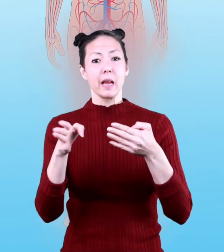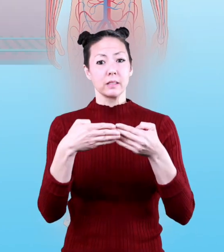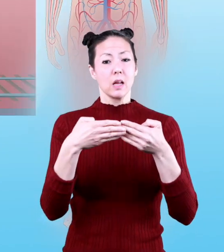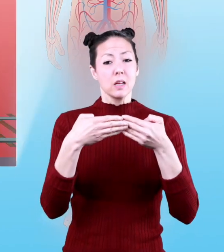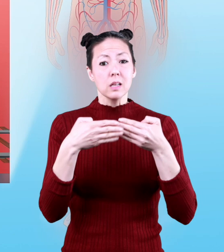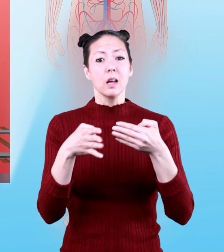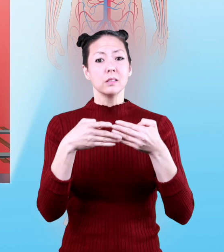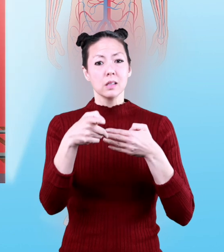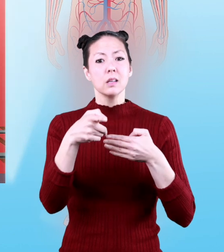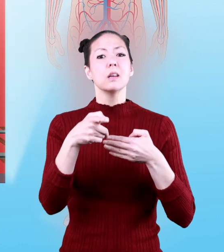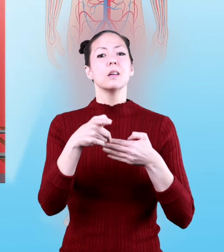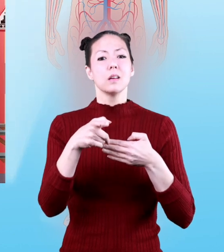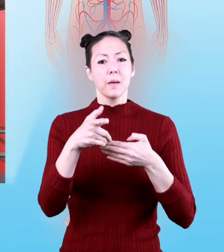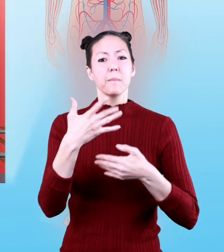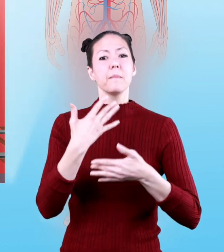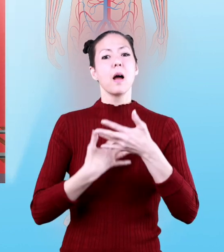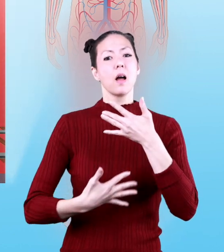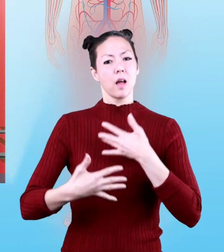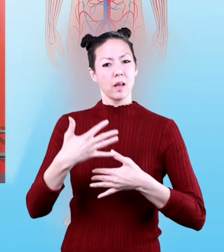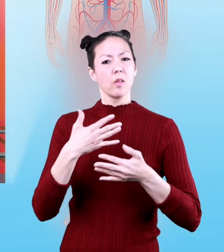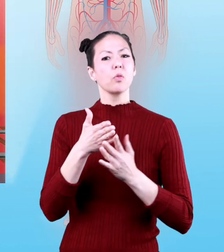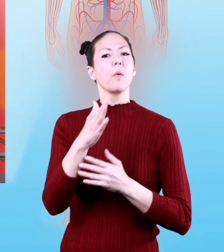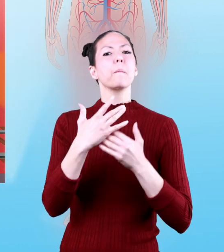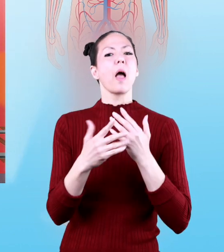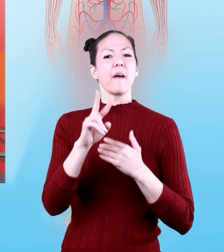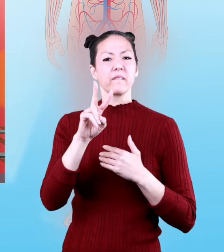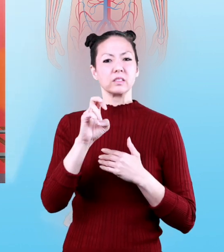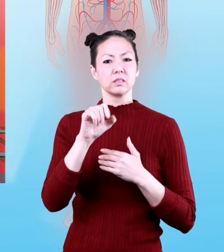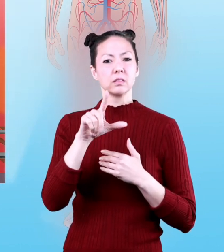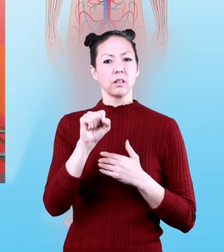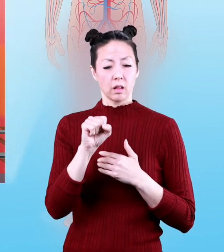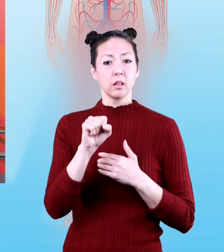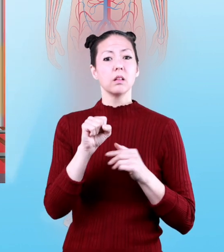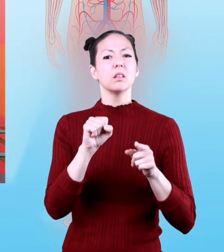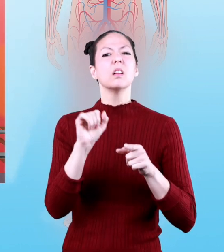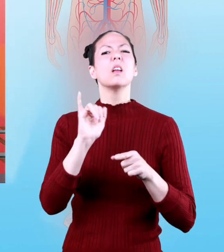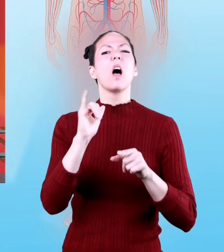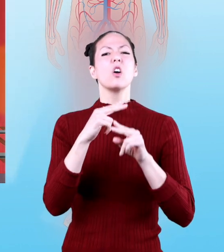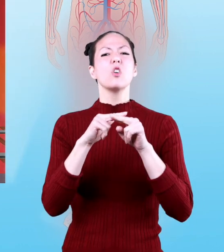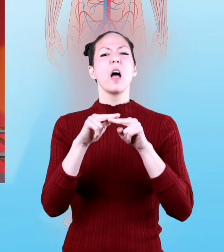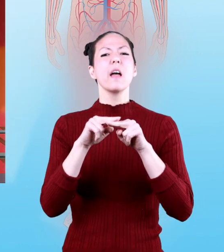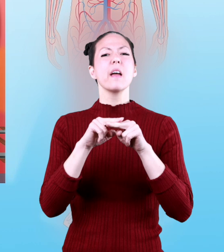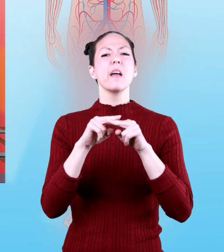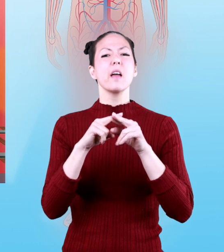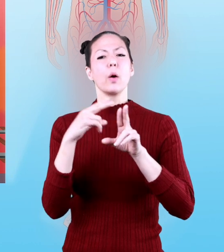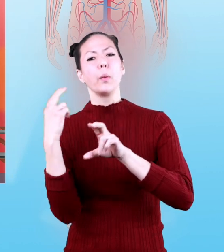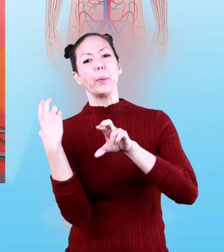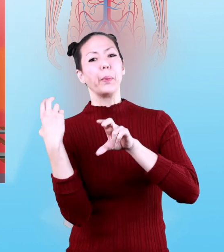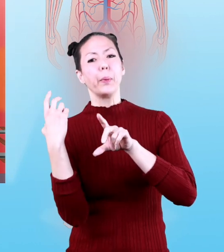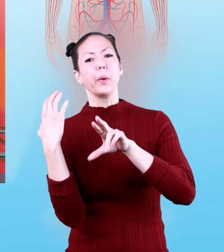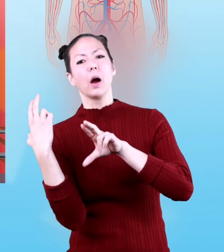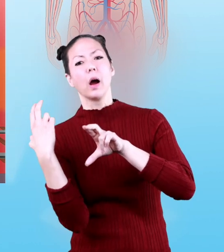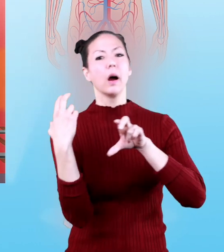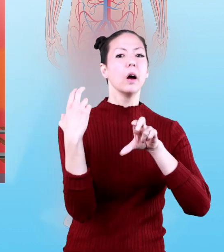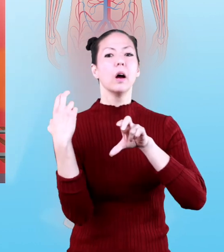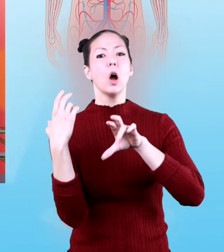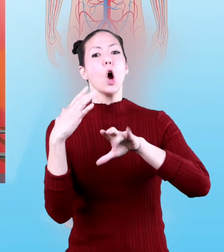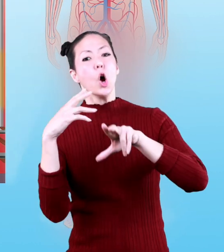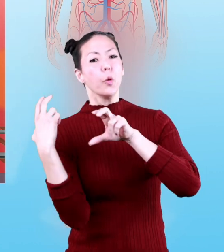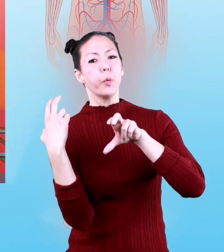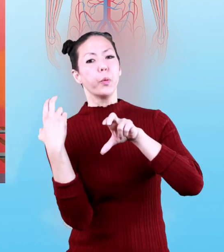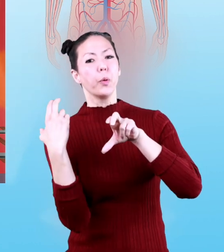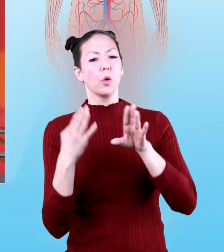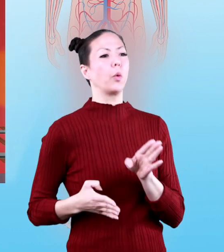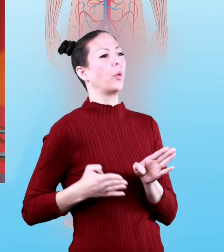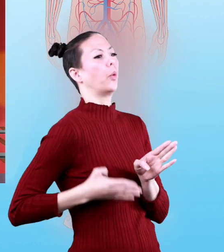are spread throughout the entire body by blood vessels think of blood vessels like little train tracks taking blood where it